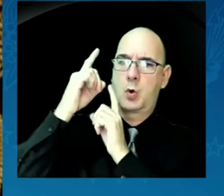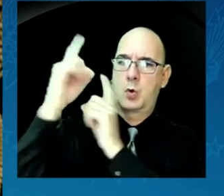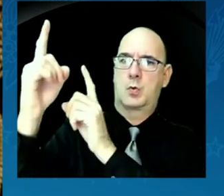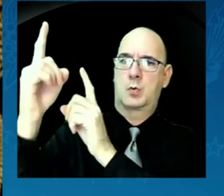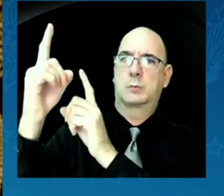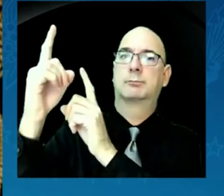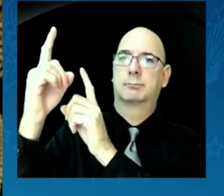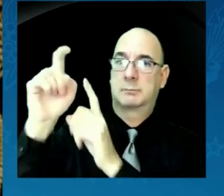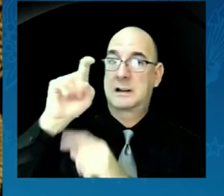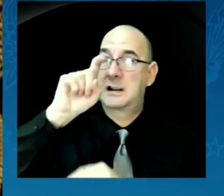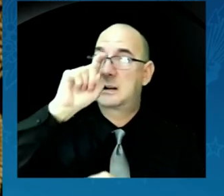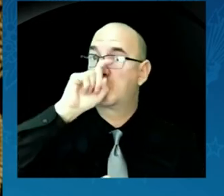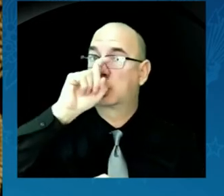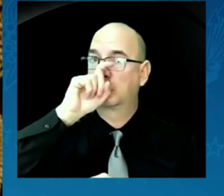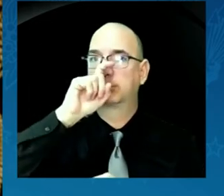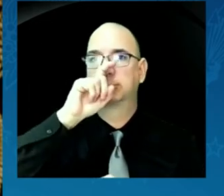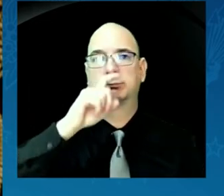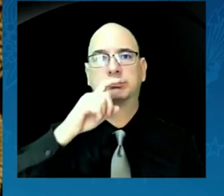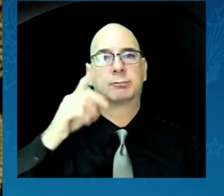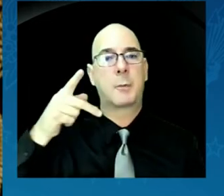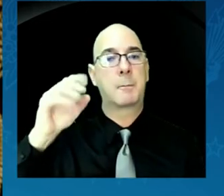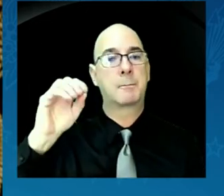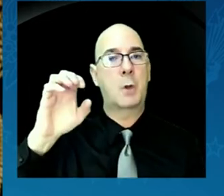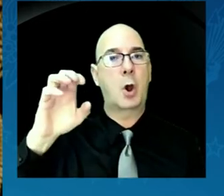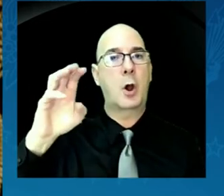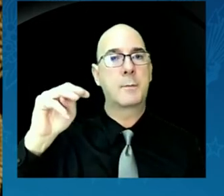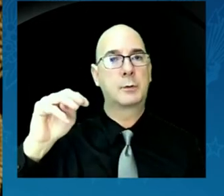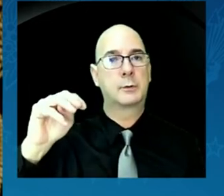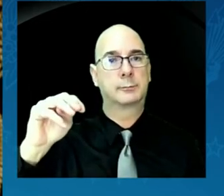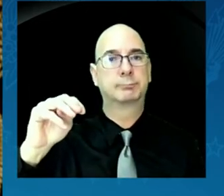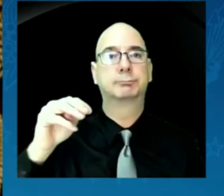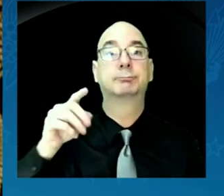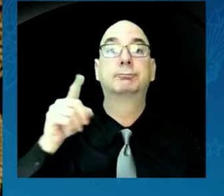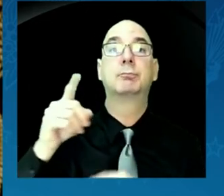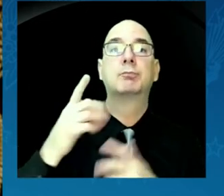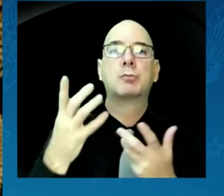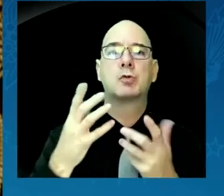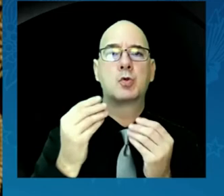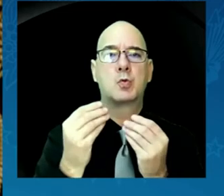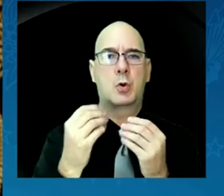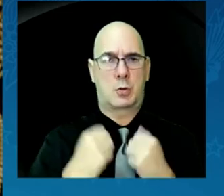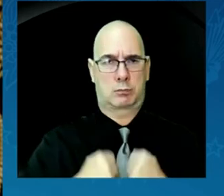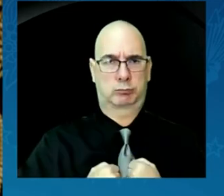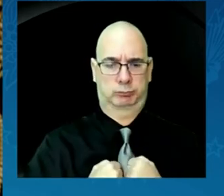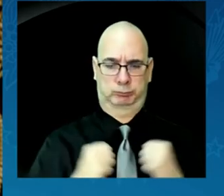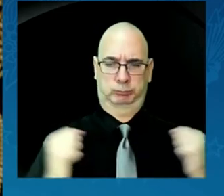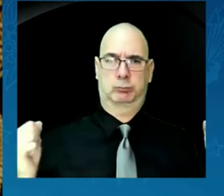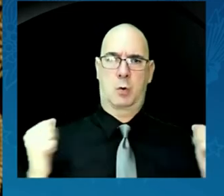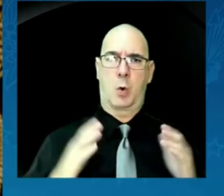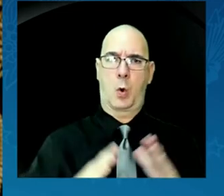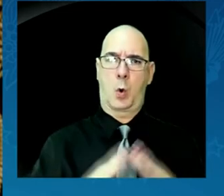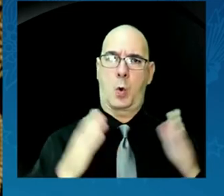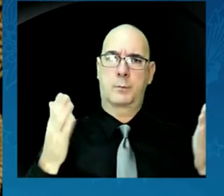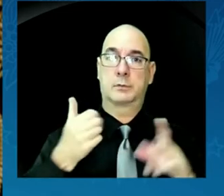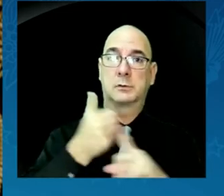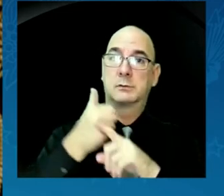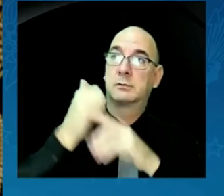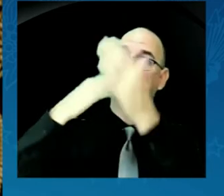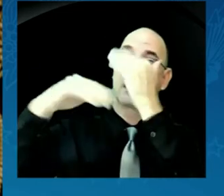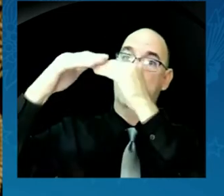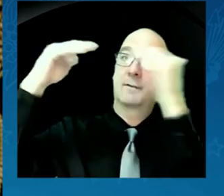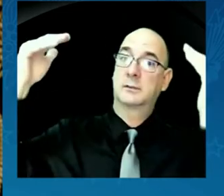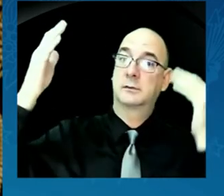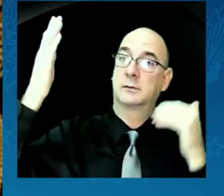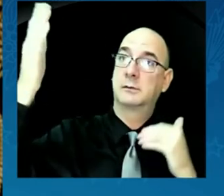To pray, you open your whole self to sky, to earth, to sun, to moon,